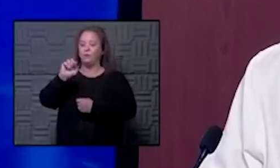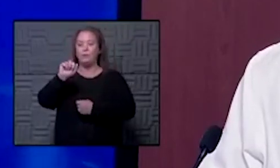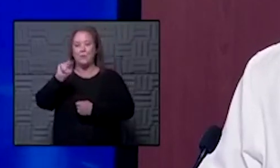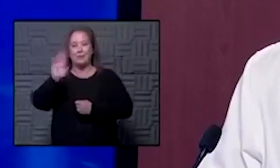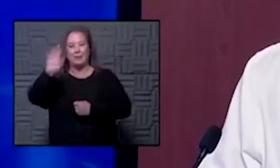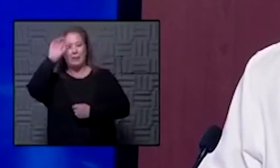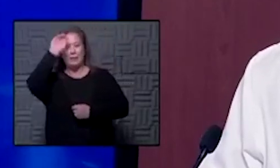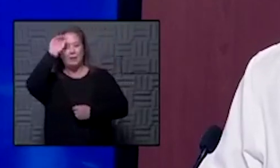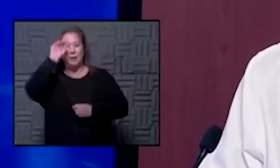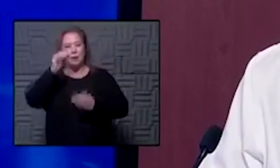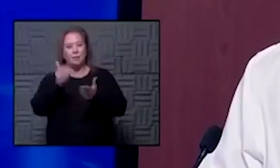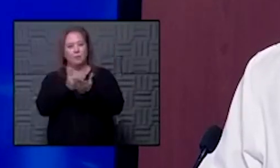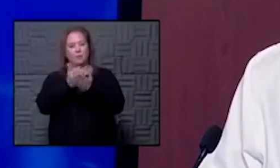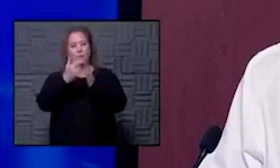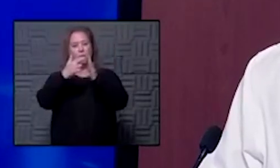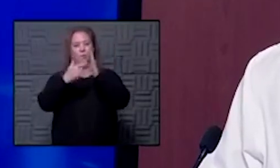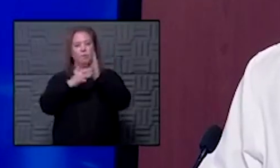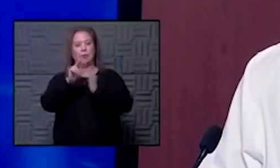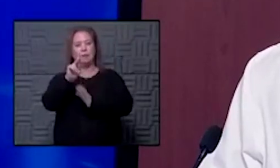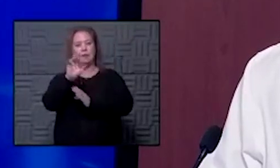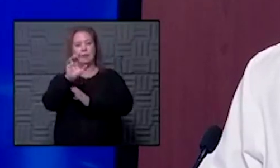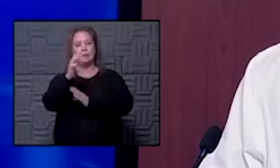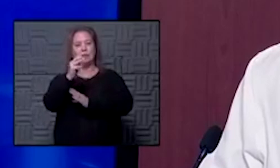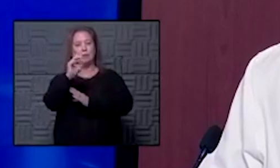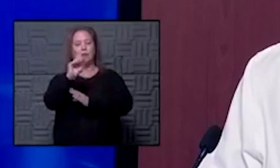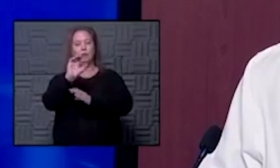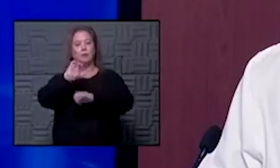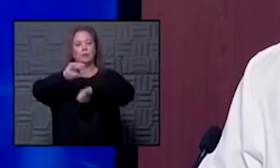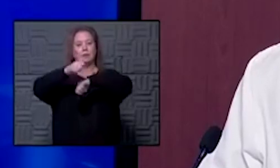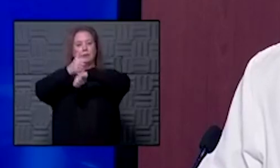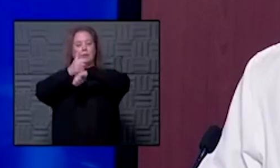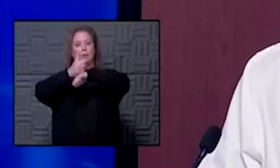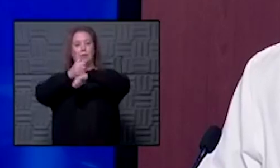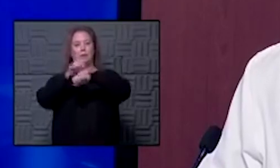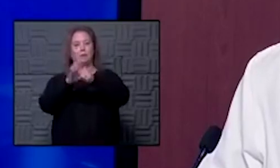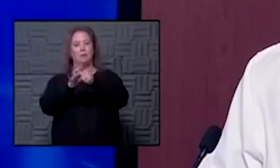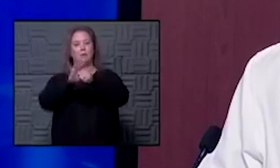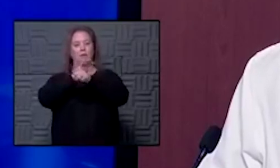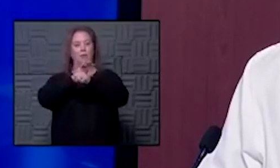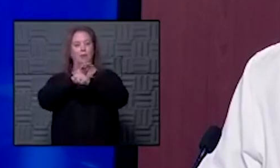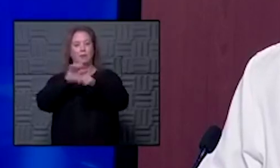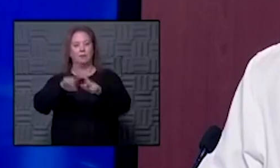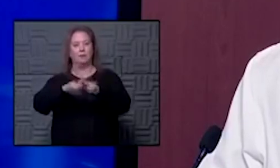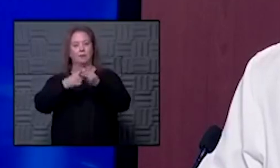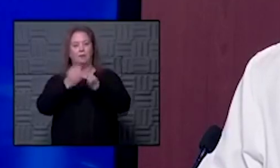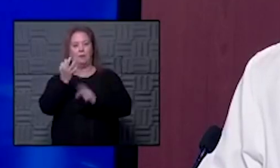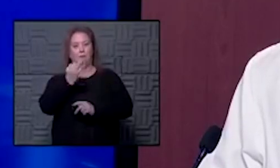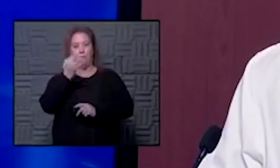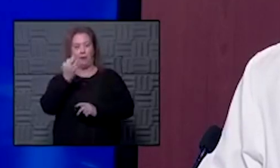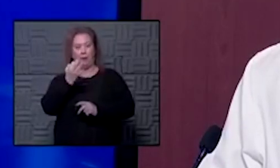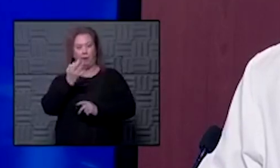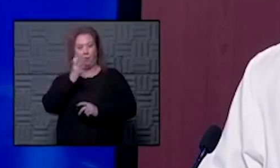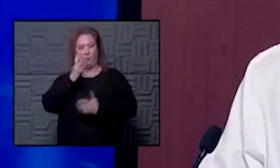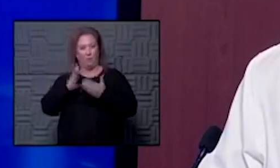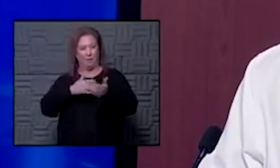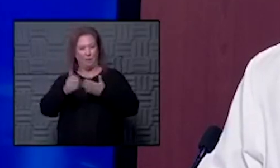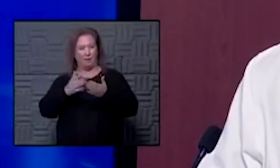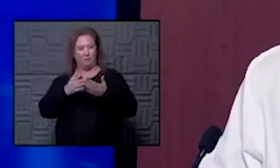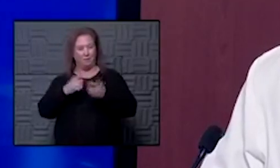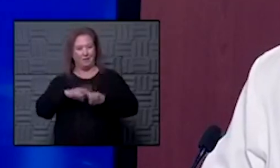well on the new rules that kcmo is implementing regarding covid that go into effect on friday is it going to make a difference